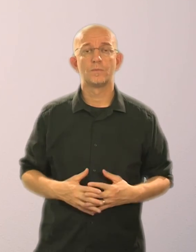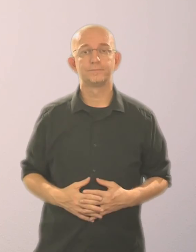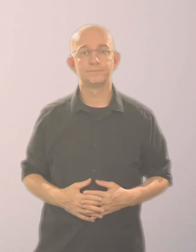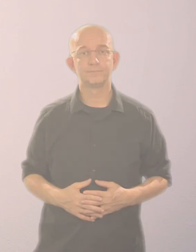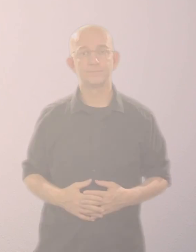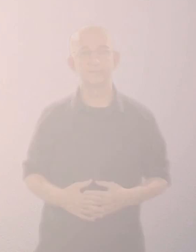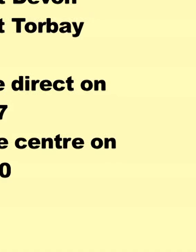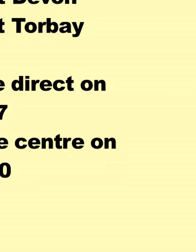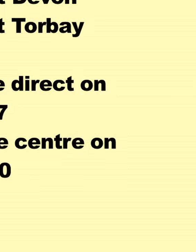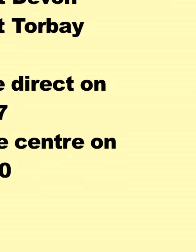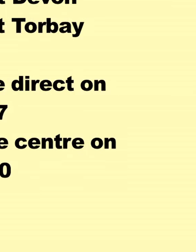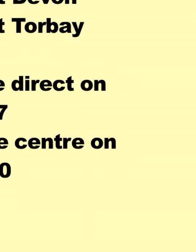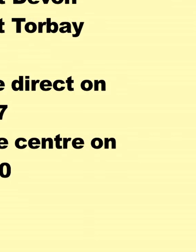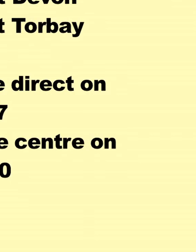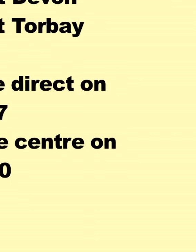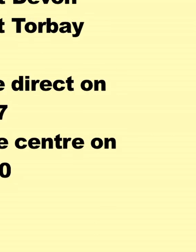doing the Act. 7.